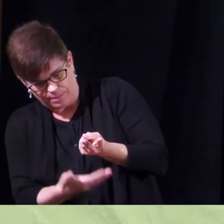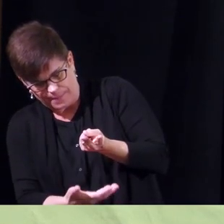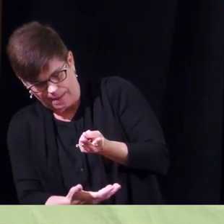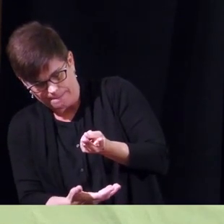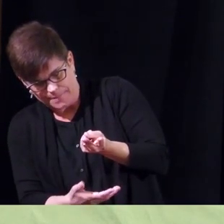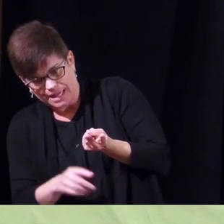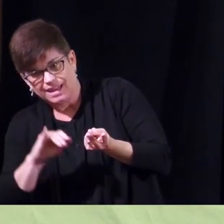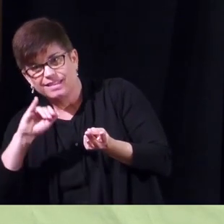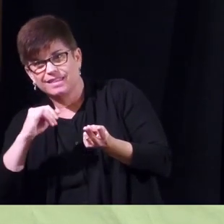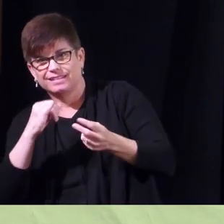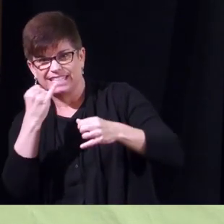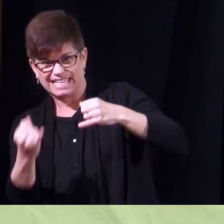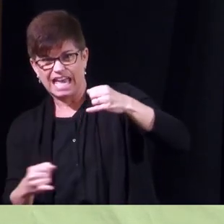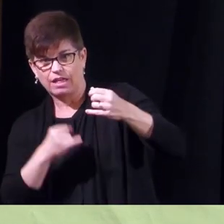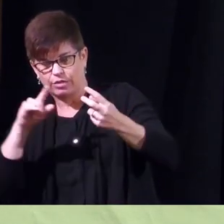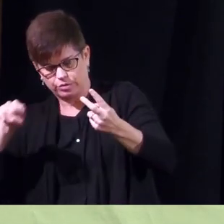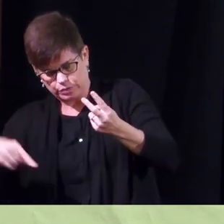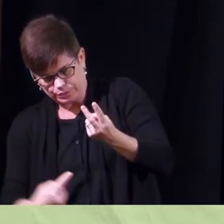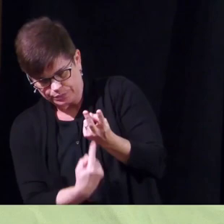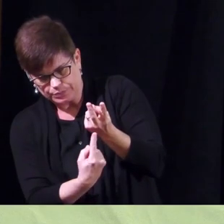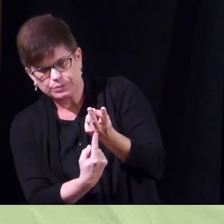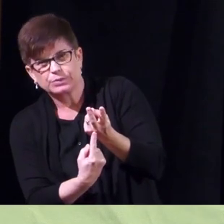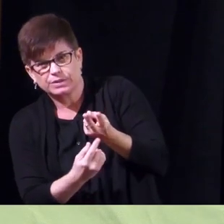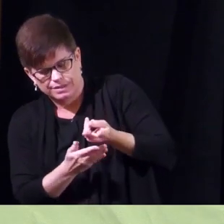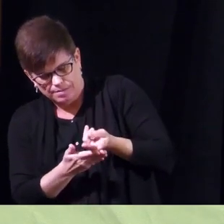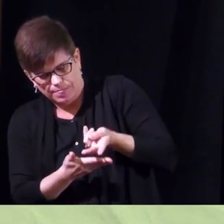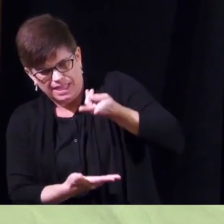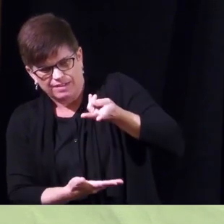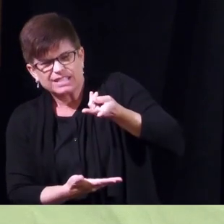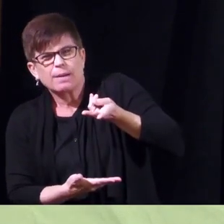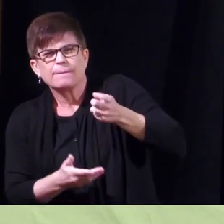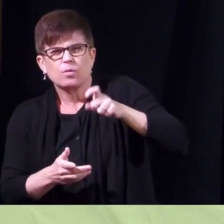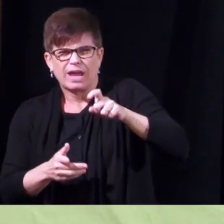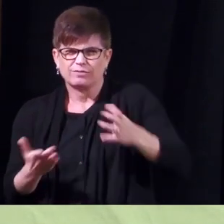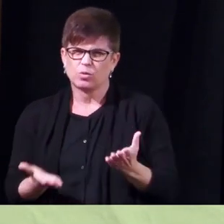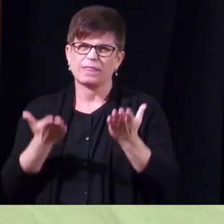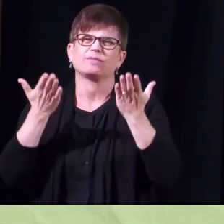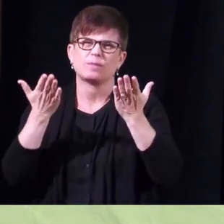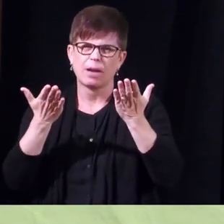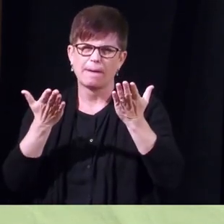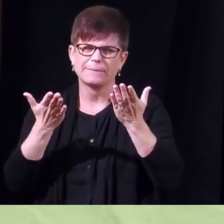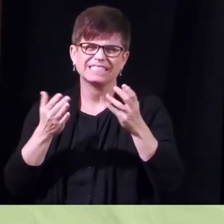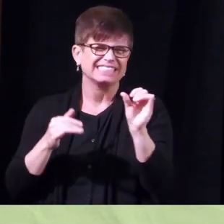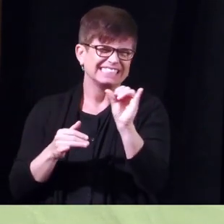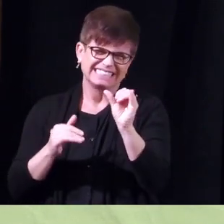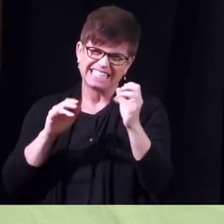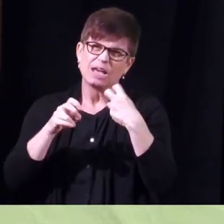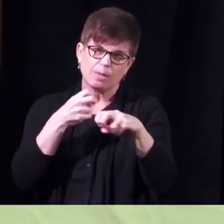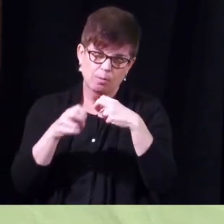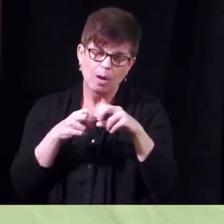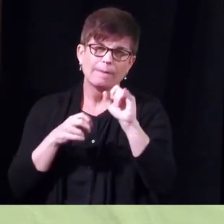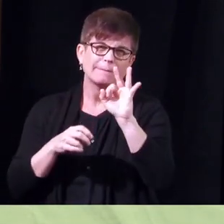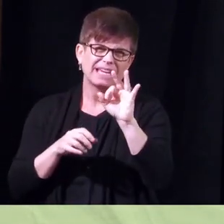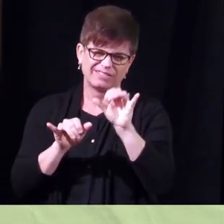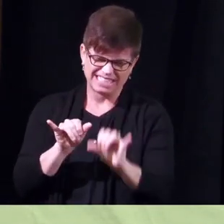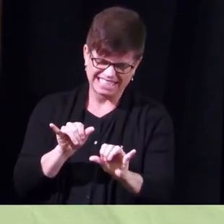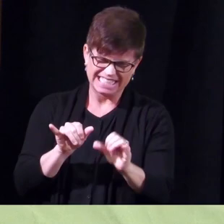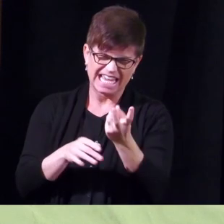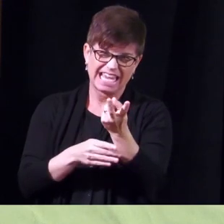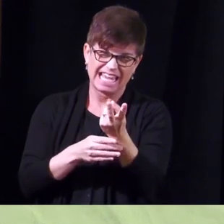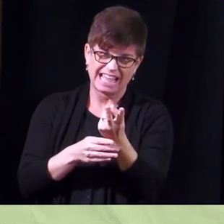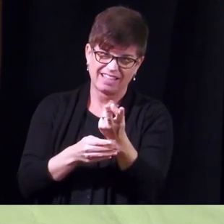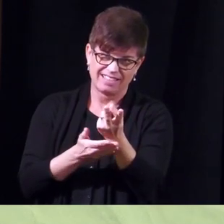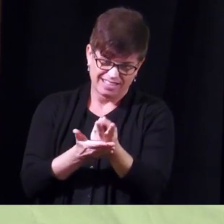can get the catheter in uh i imagine that's a similar problem with anybody at home with uh that's in bed doing self intermittent